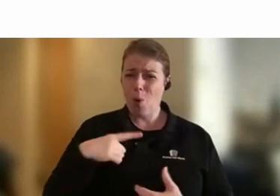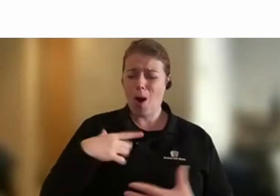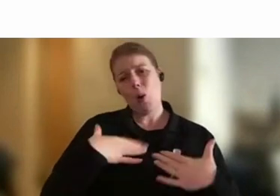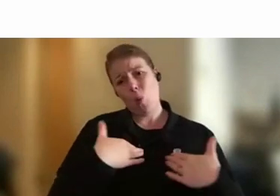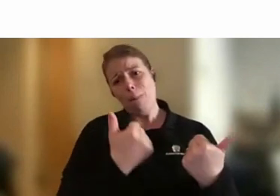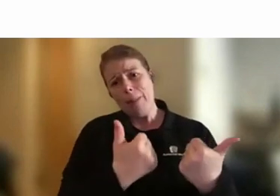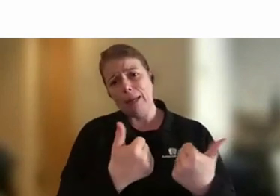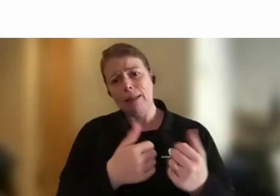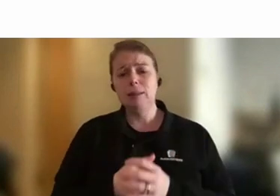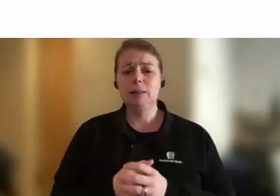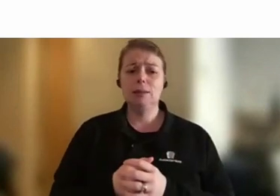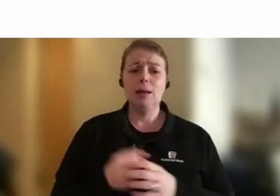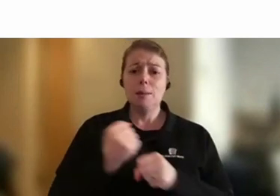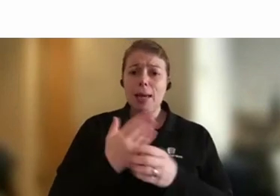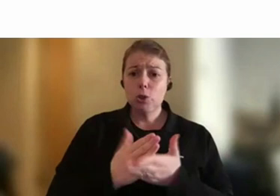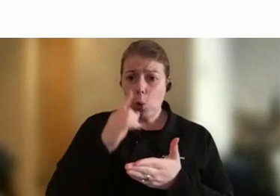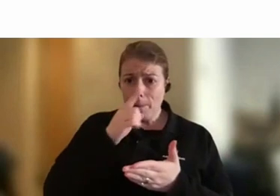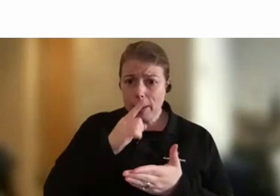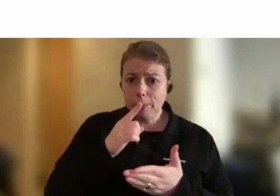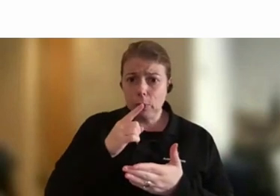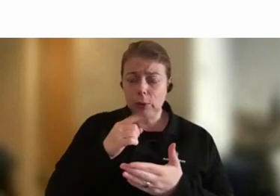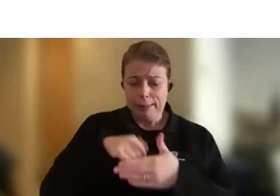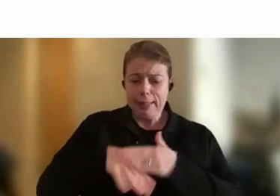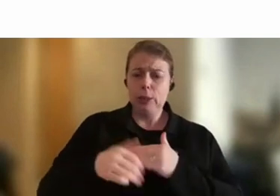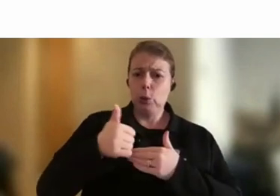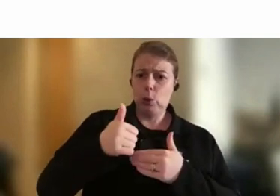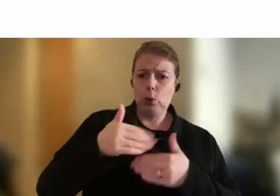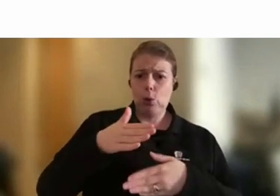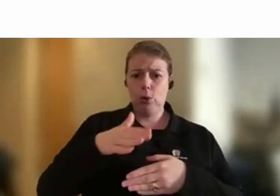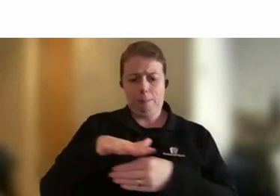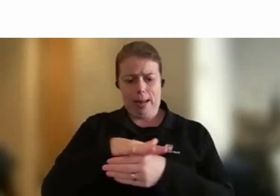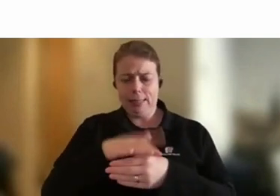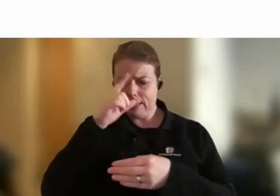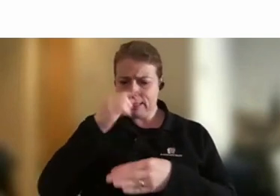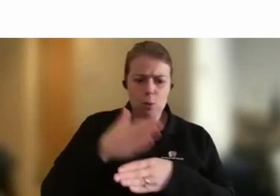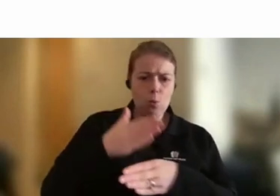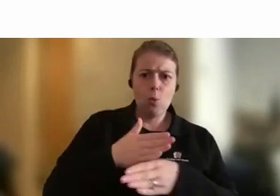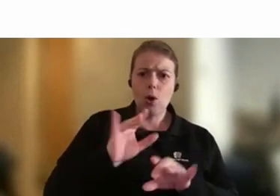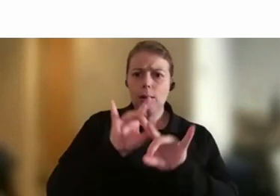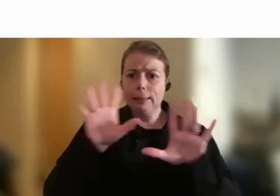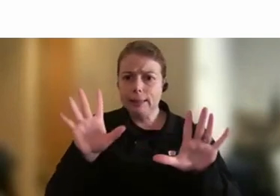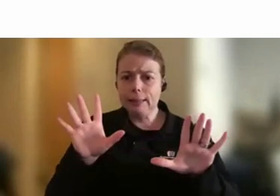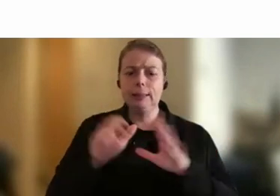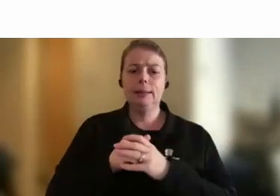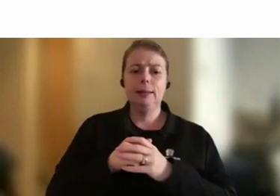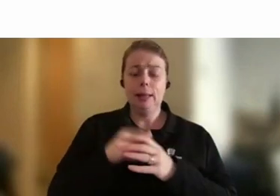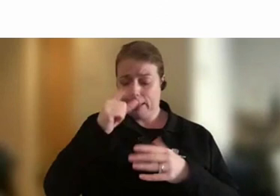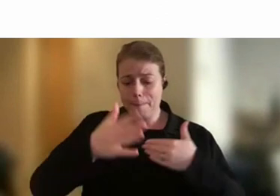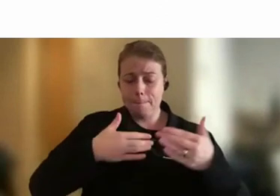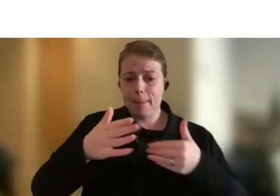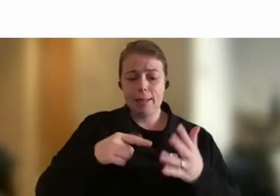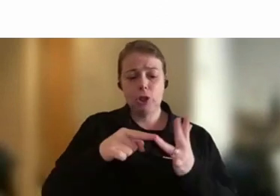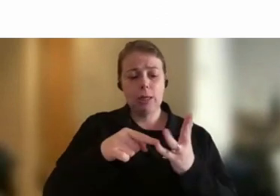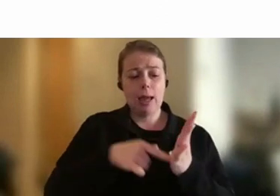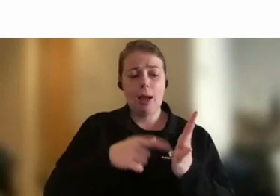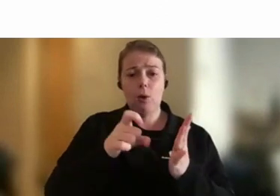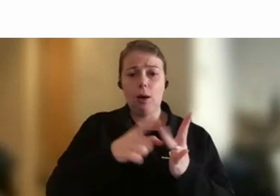in a good place, that they're able to do their work really clearly, that managers are able to manage the outcomes. And I think that we're going to do a